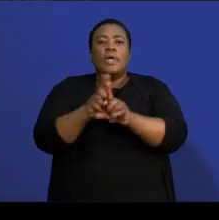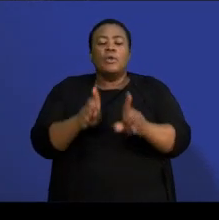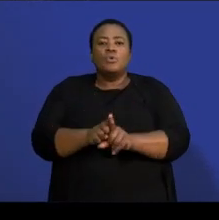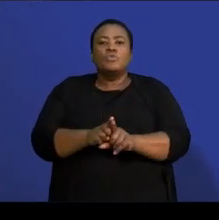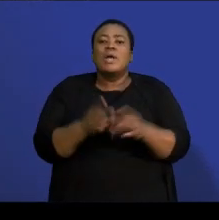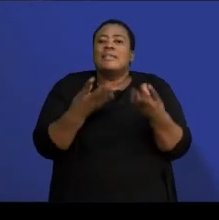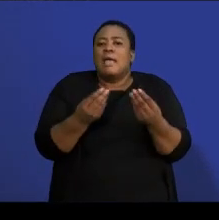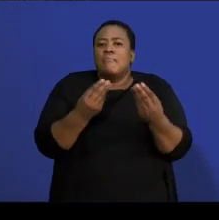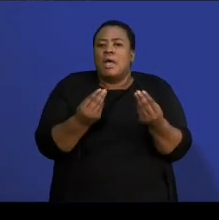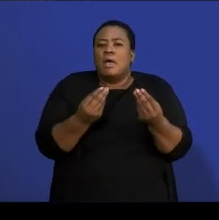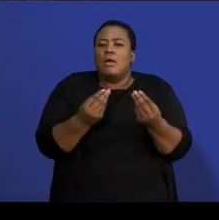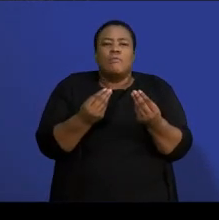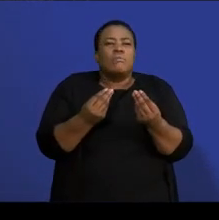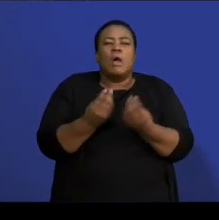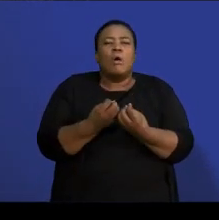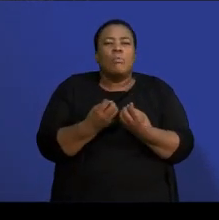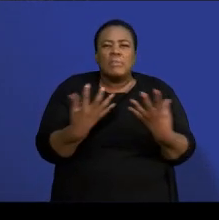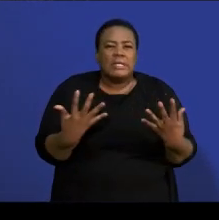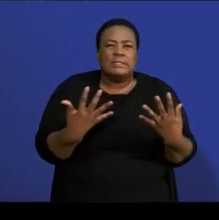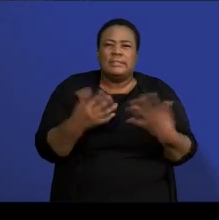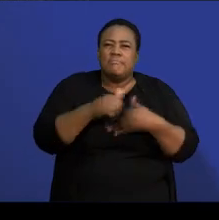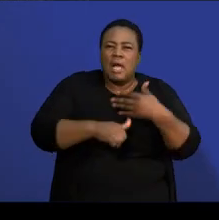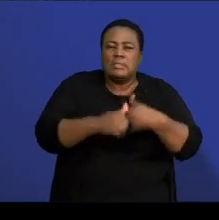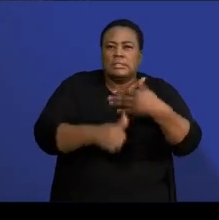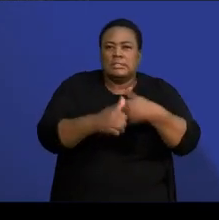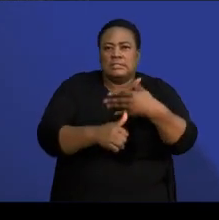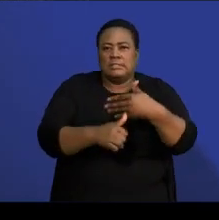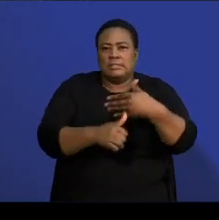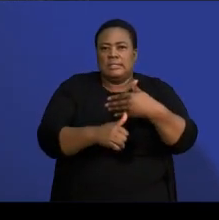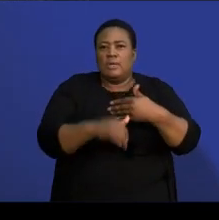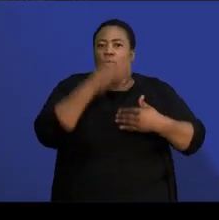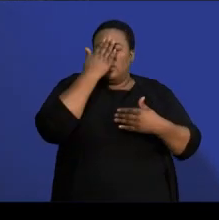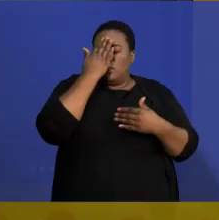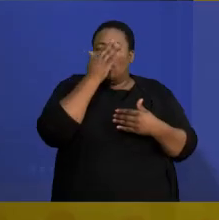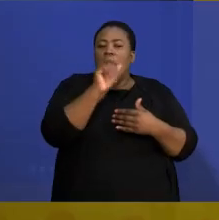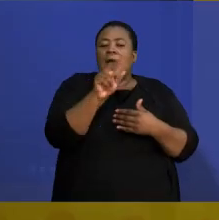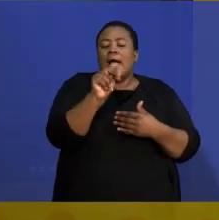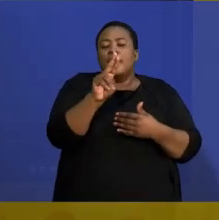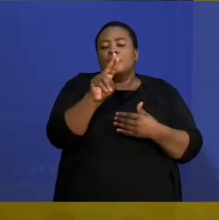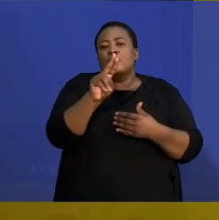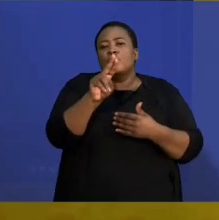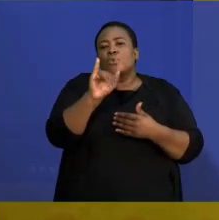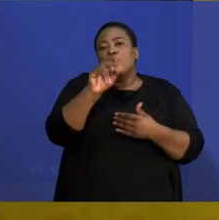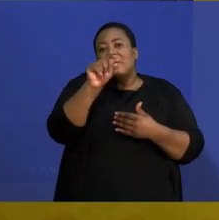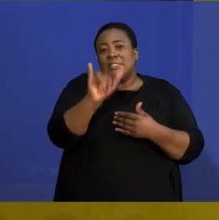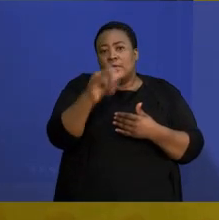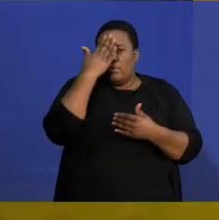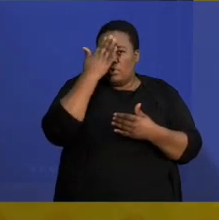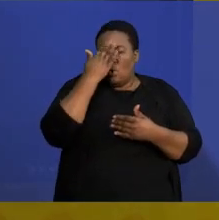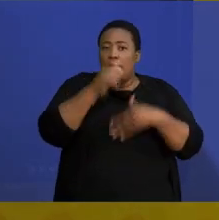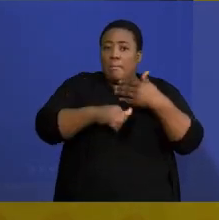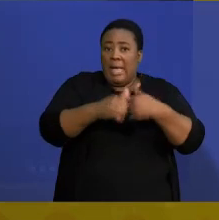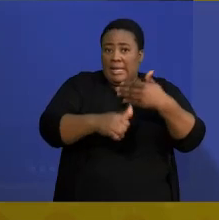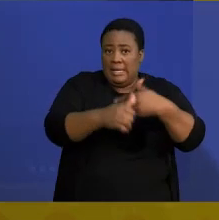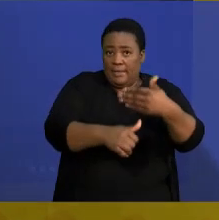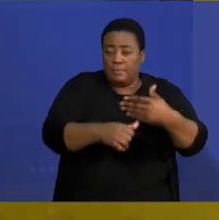terms. You know when you're talking about annuities, it's normally monthly. If you talk about compound interest, it's